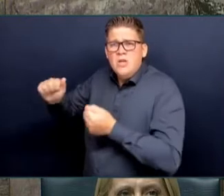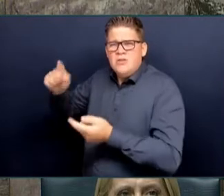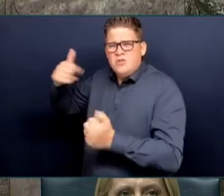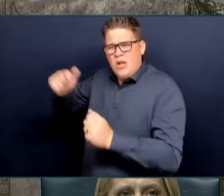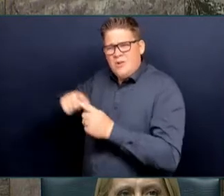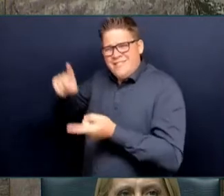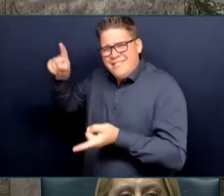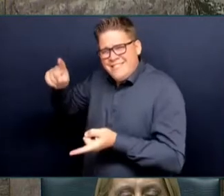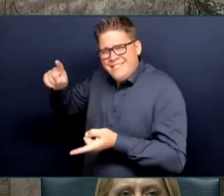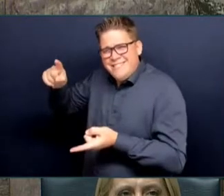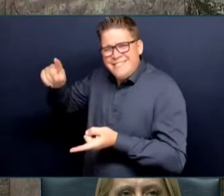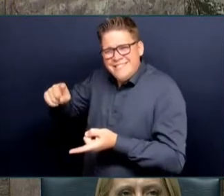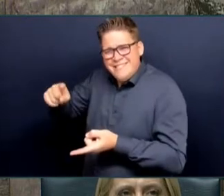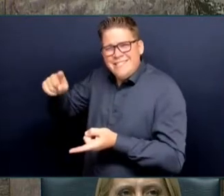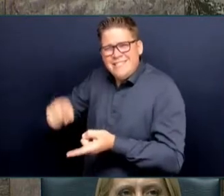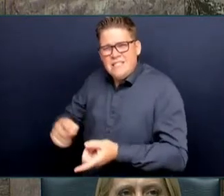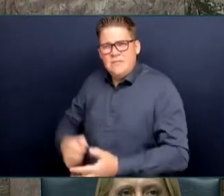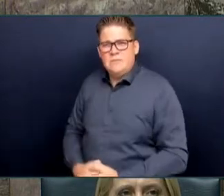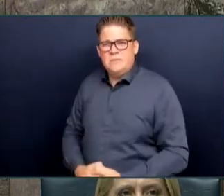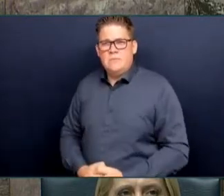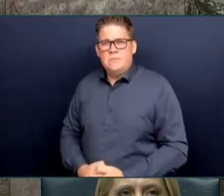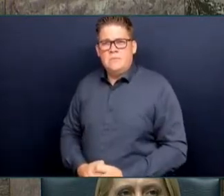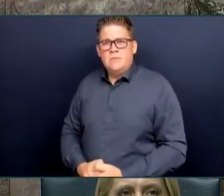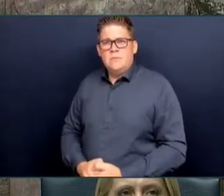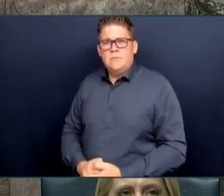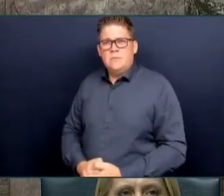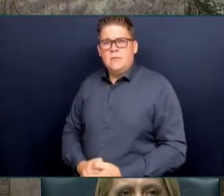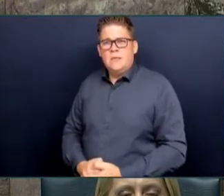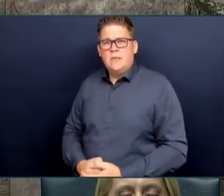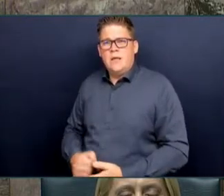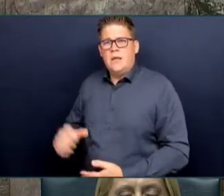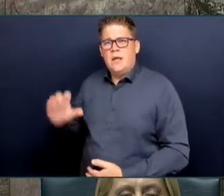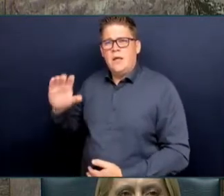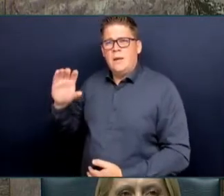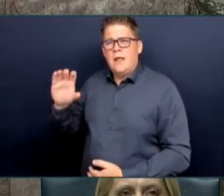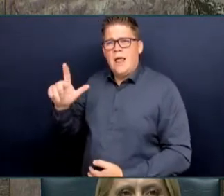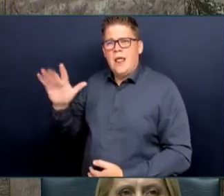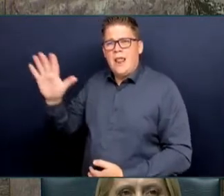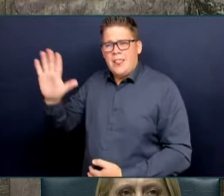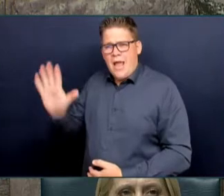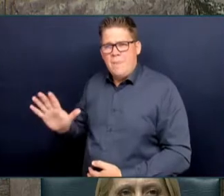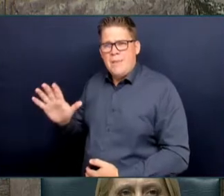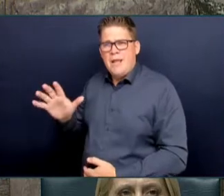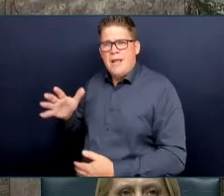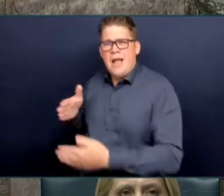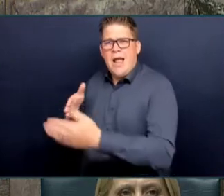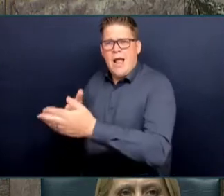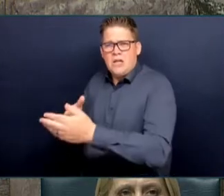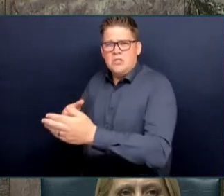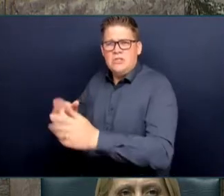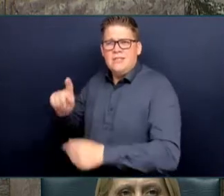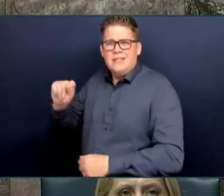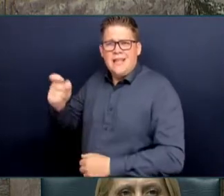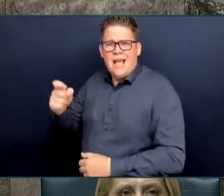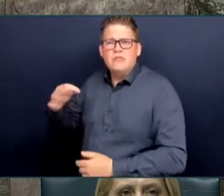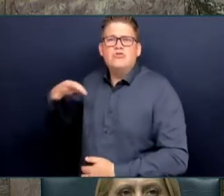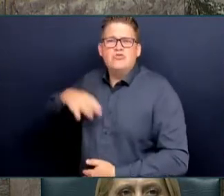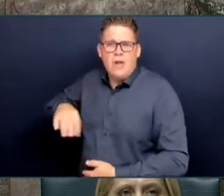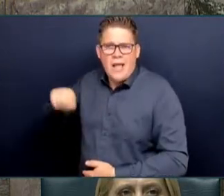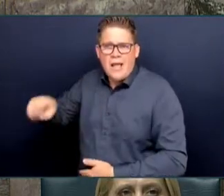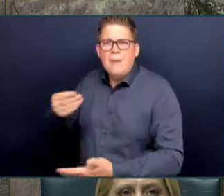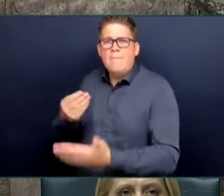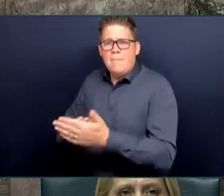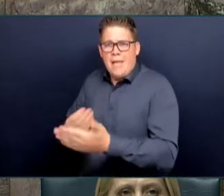Action Tax Credit as well as incentives, rebates and support to transition